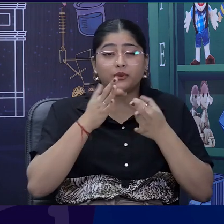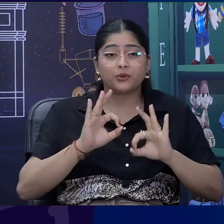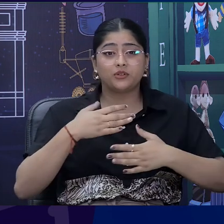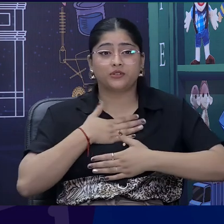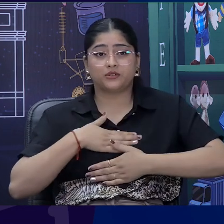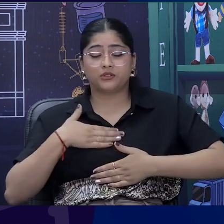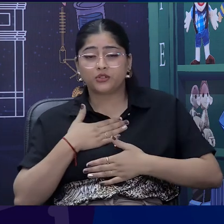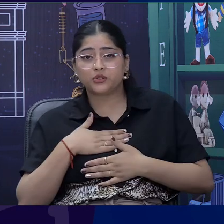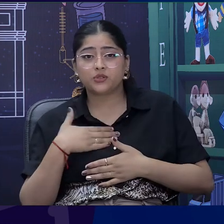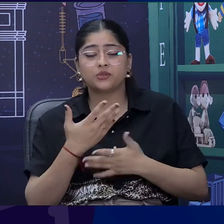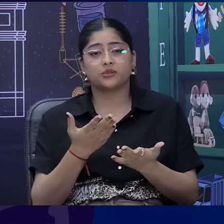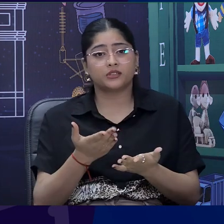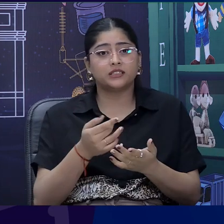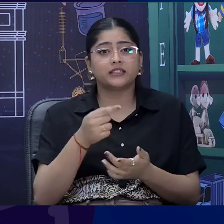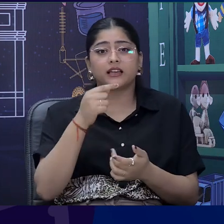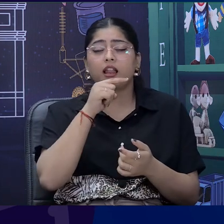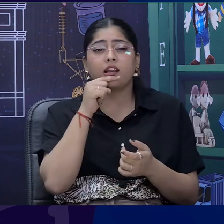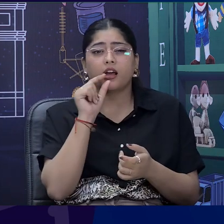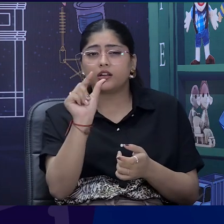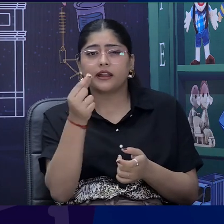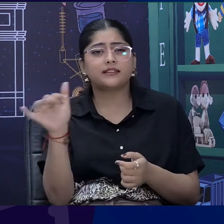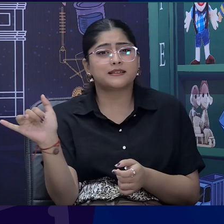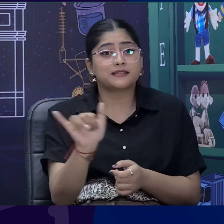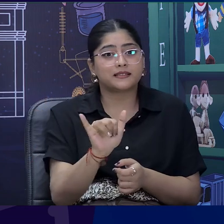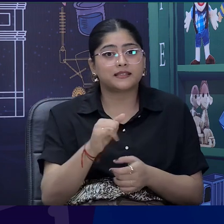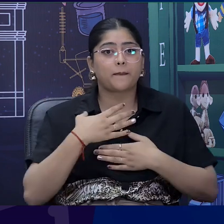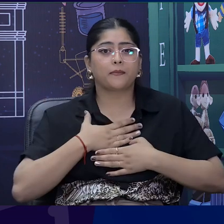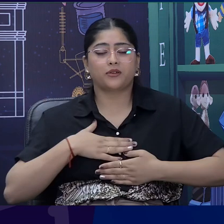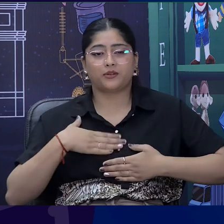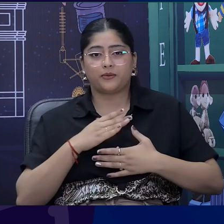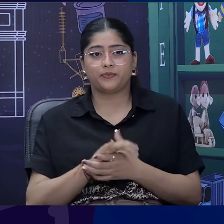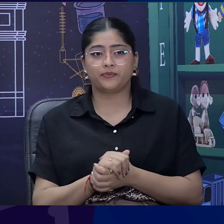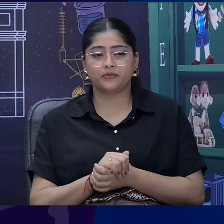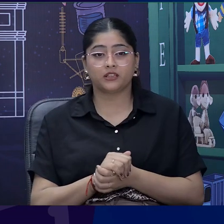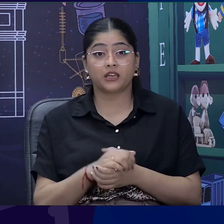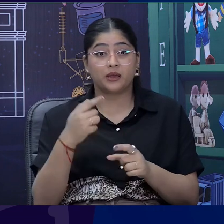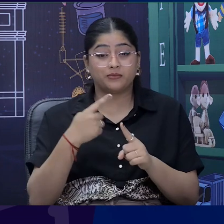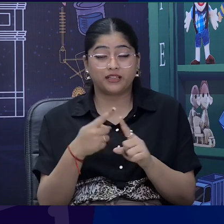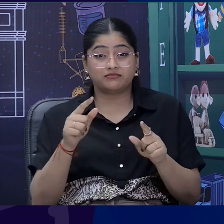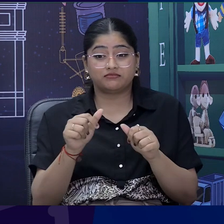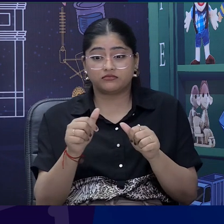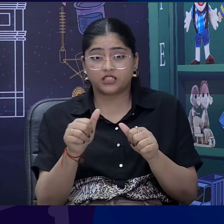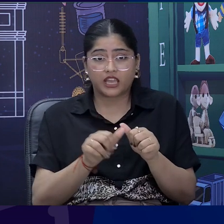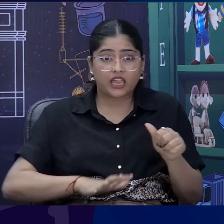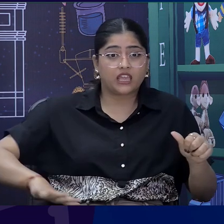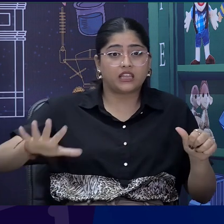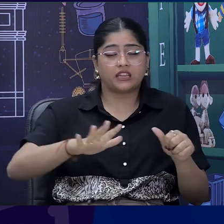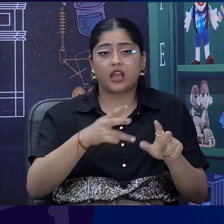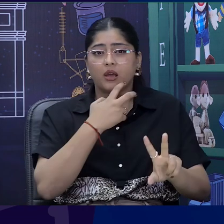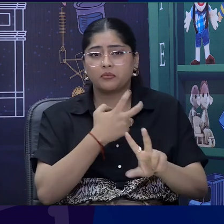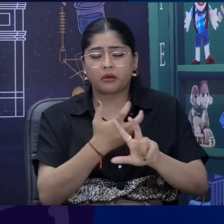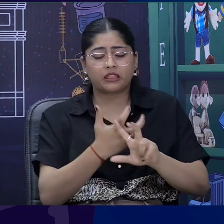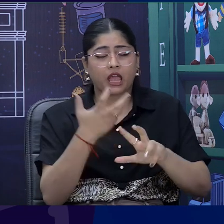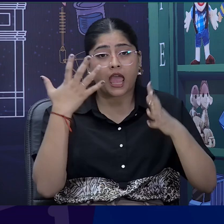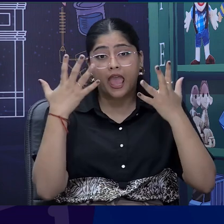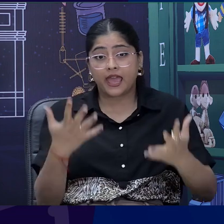That a cherry was as red, that lead was as a weighty, that fourscore was as eighty,